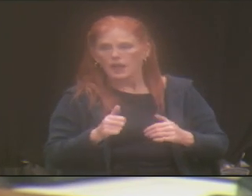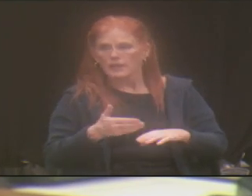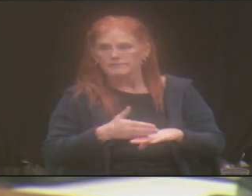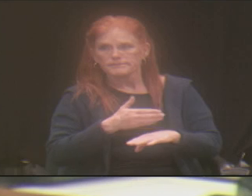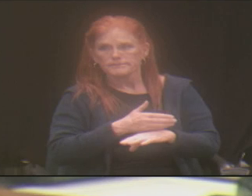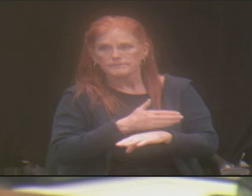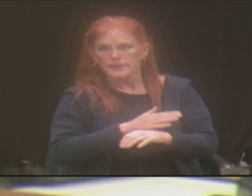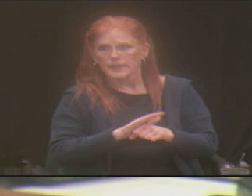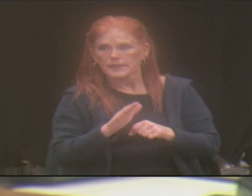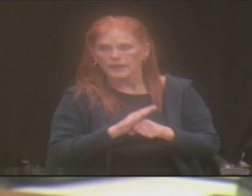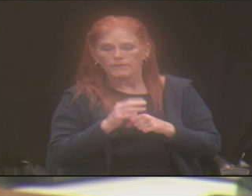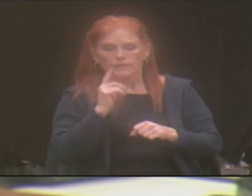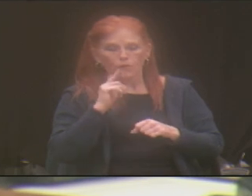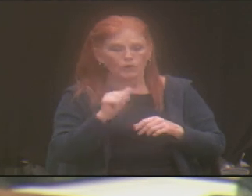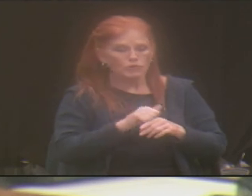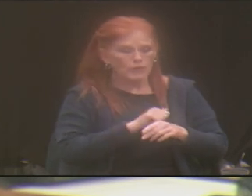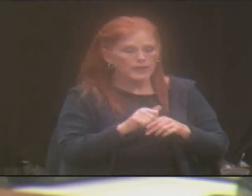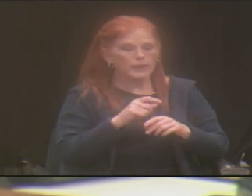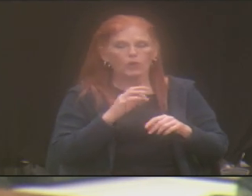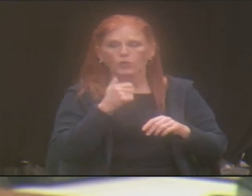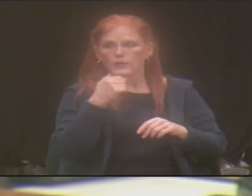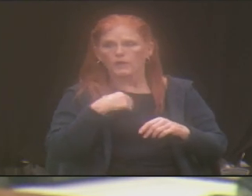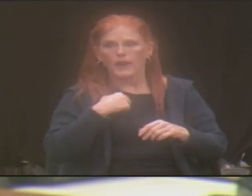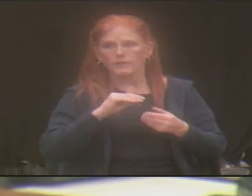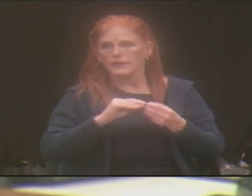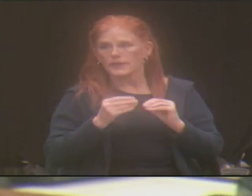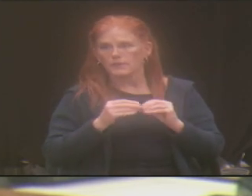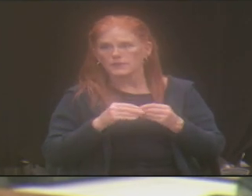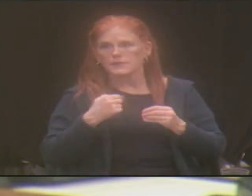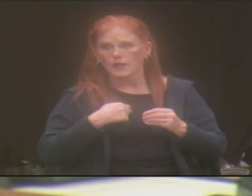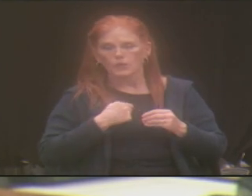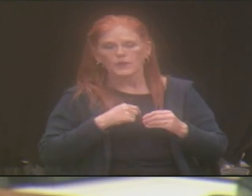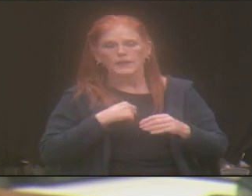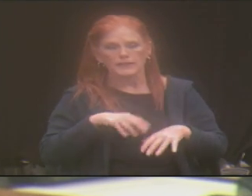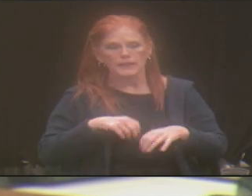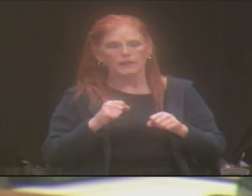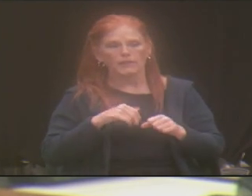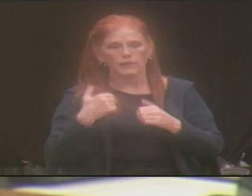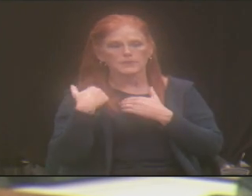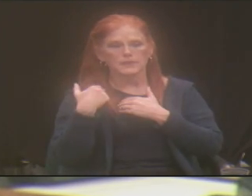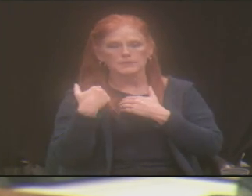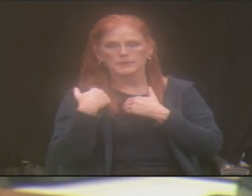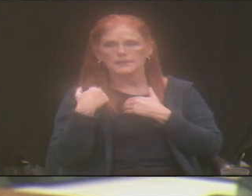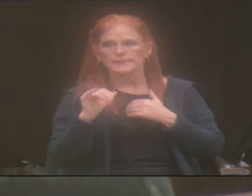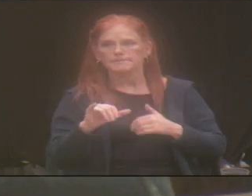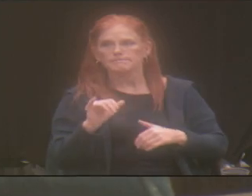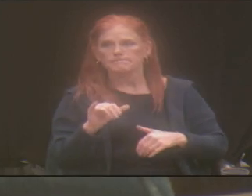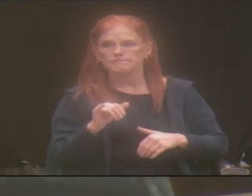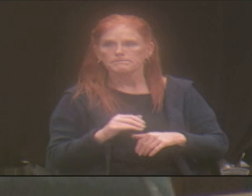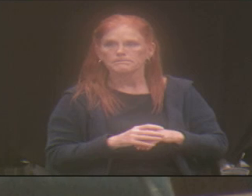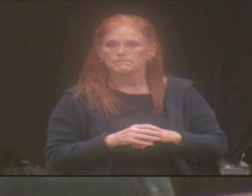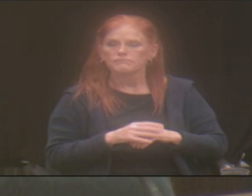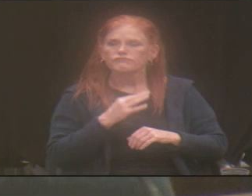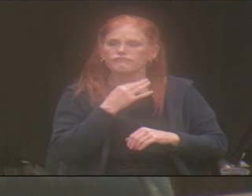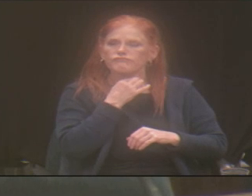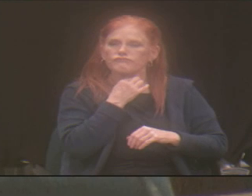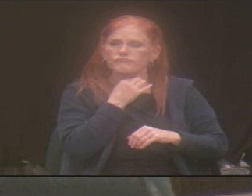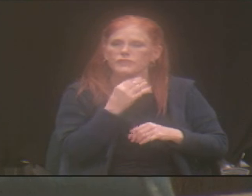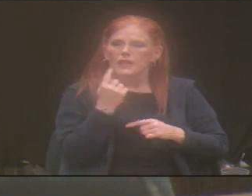Either training-wise or number-wise where we could fit that on ourselves. Sure, sure. I wonder if there's any way that